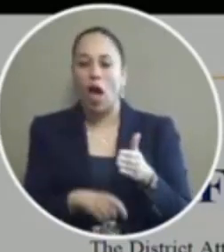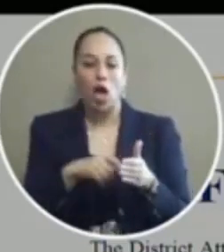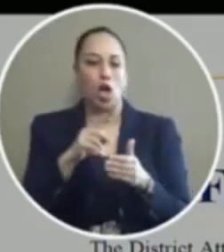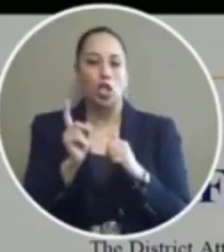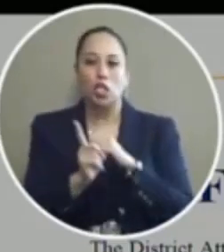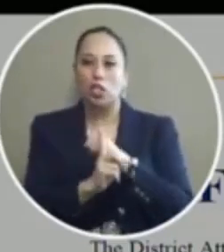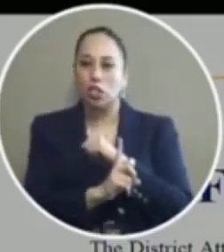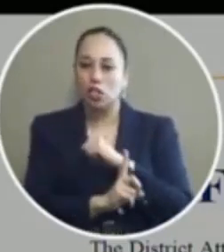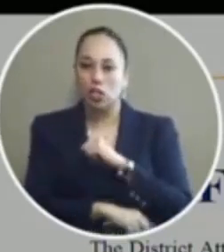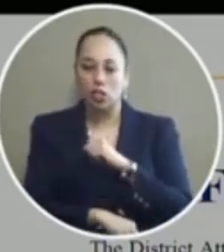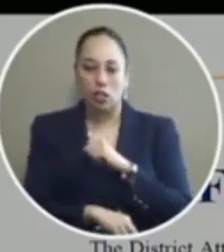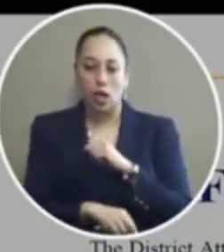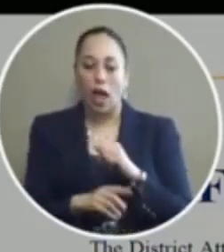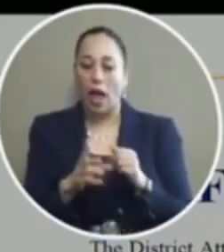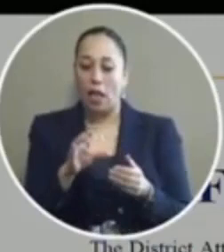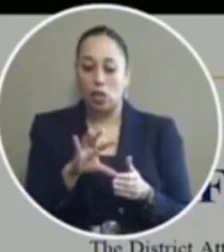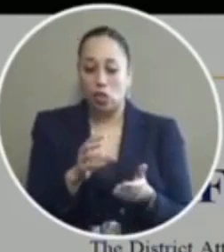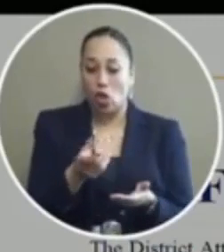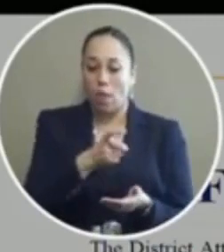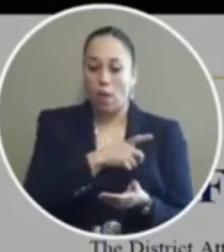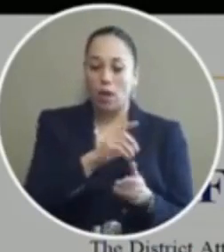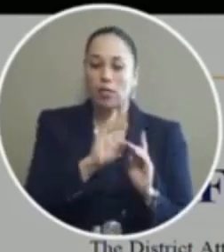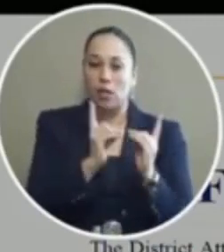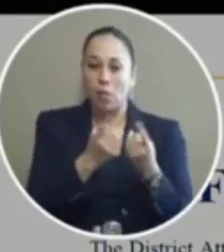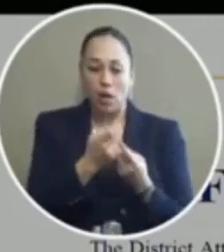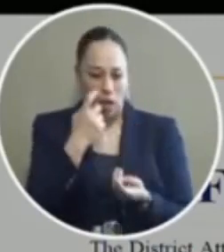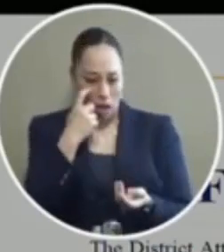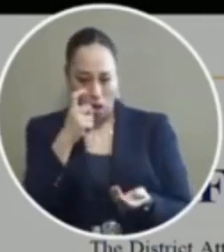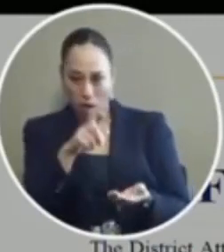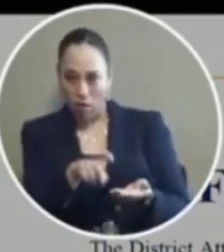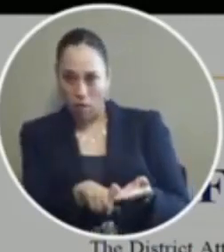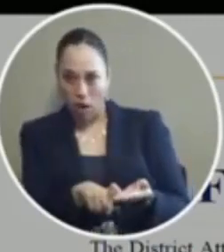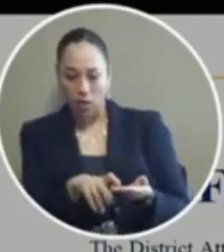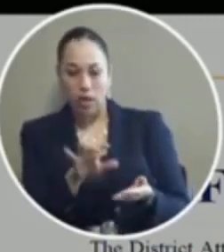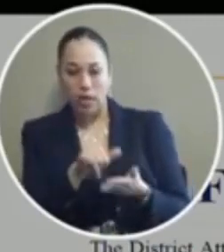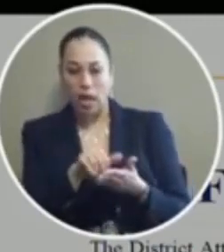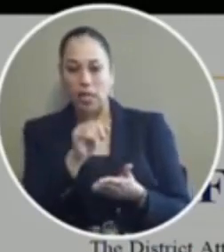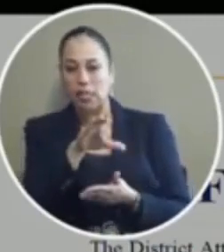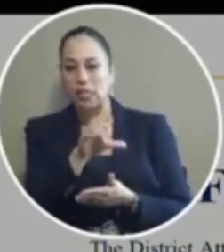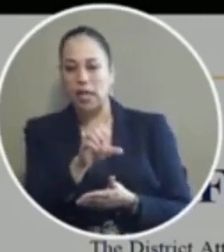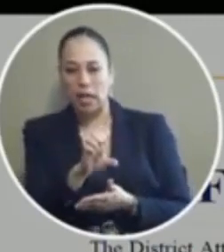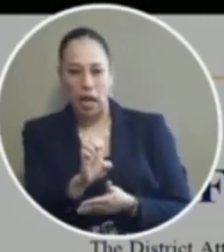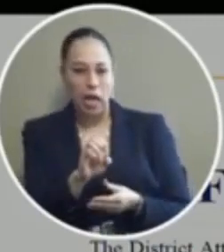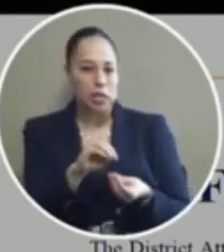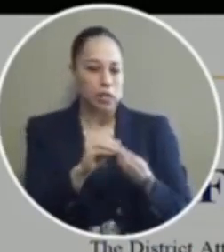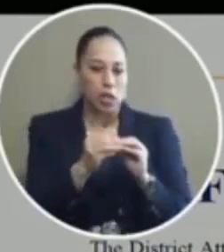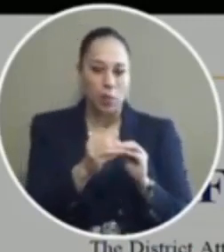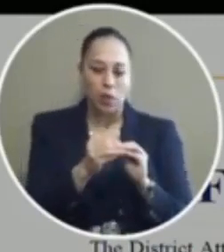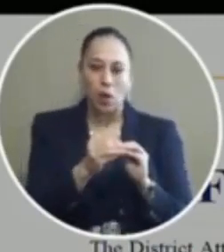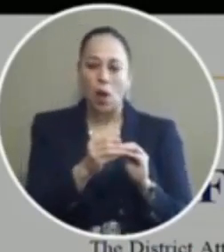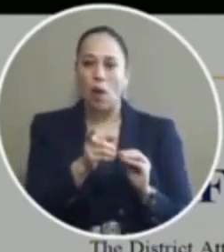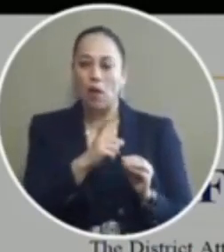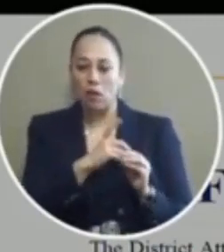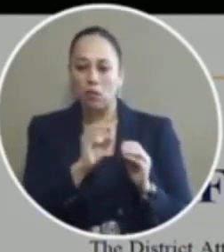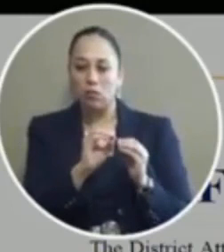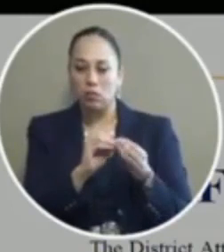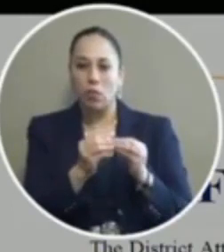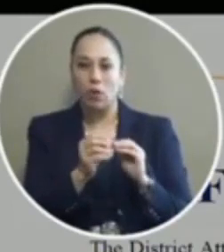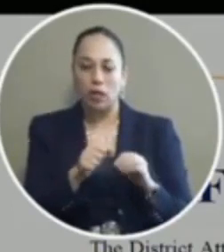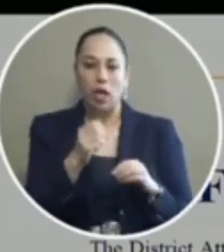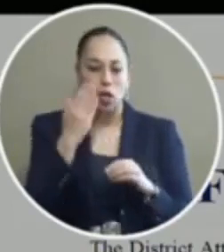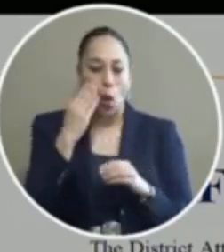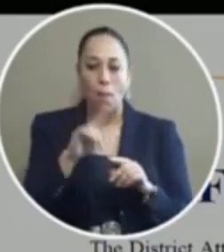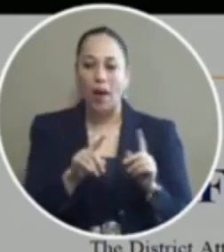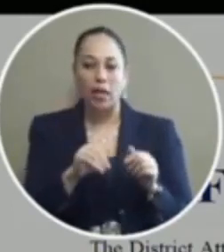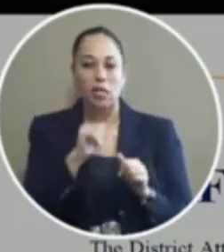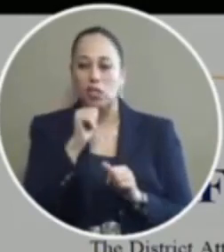record is that the police department identified him so I guess there is a case number the police department can probably tell you better than that but